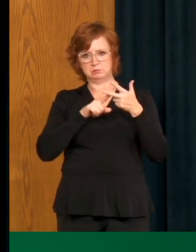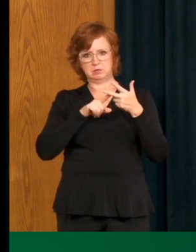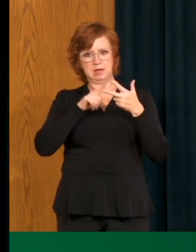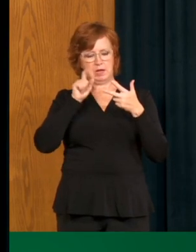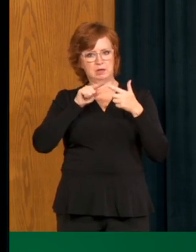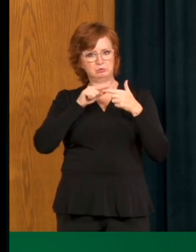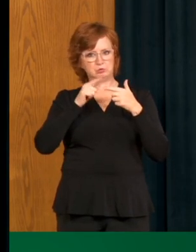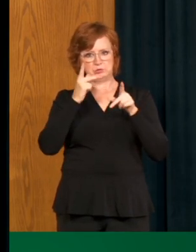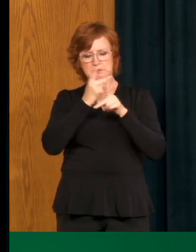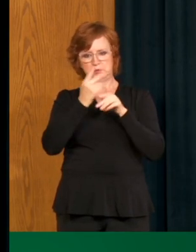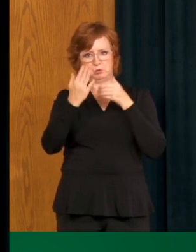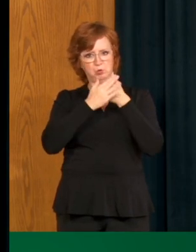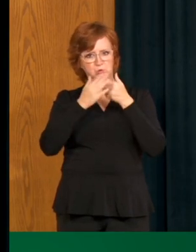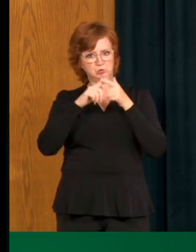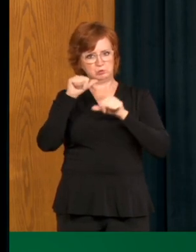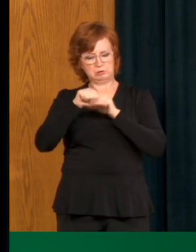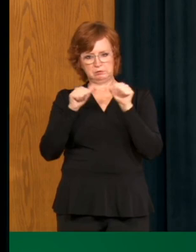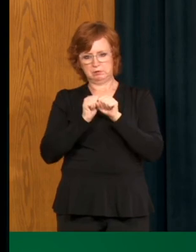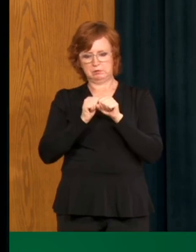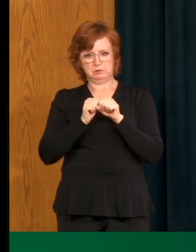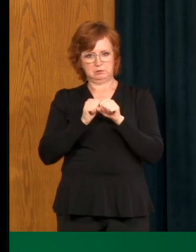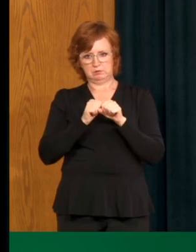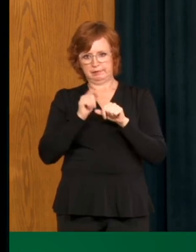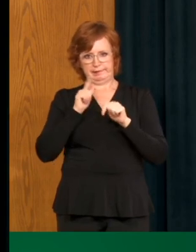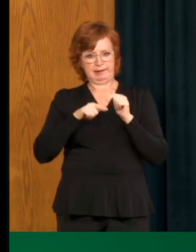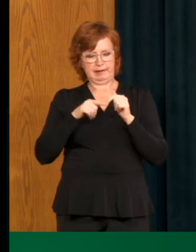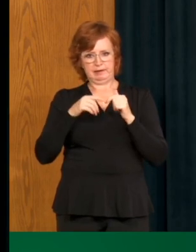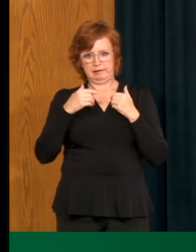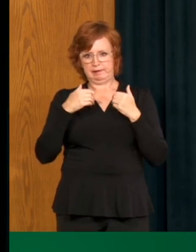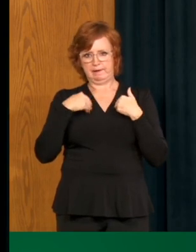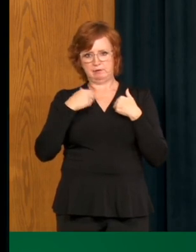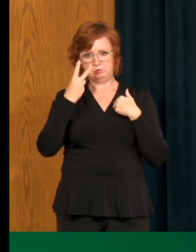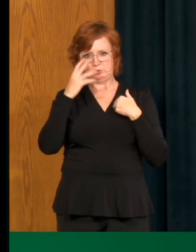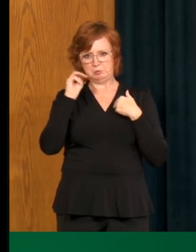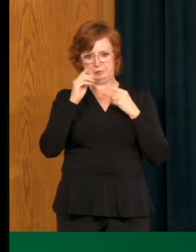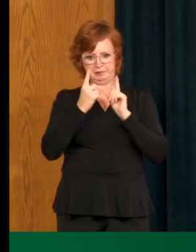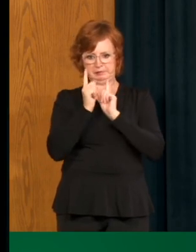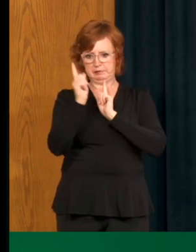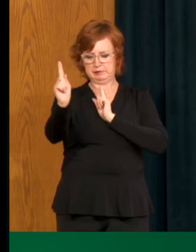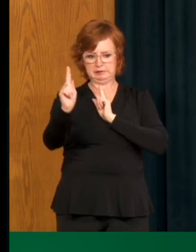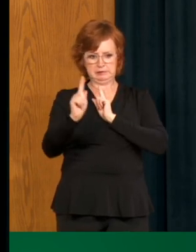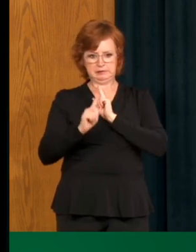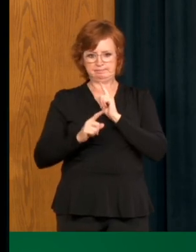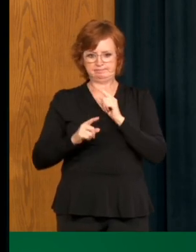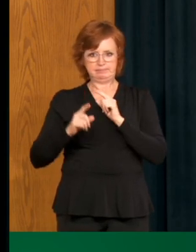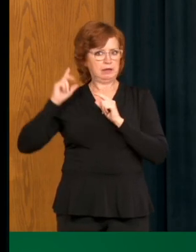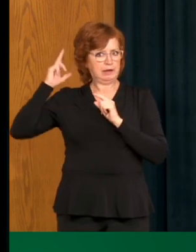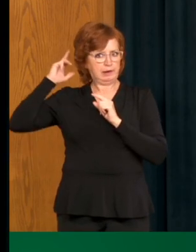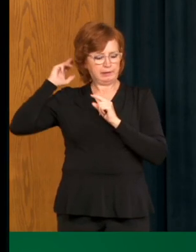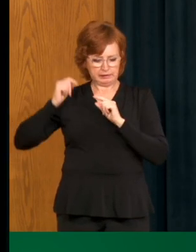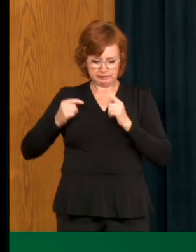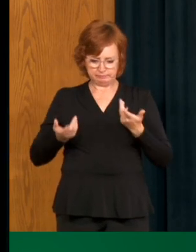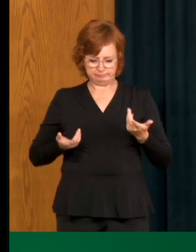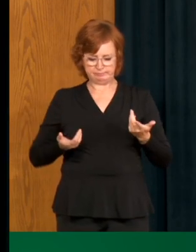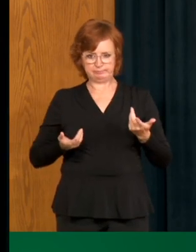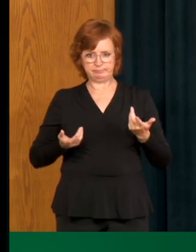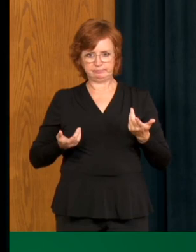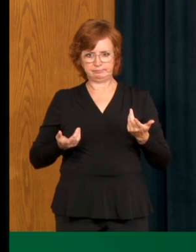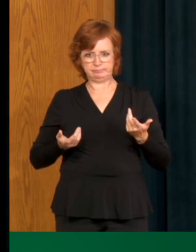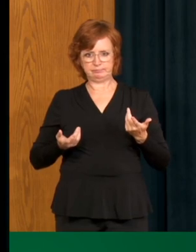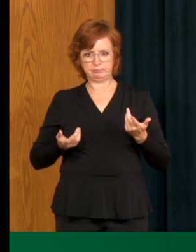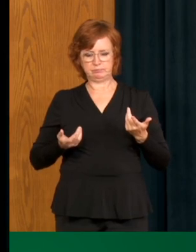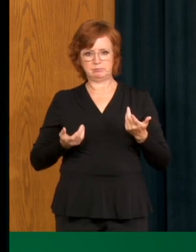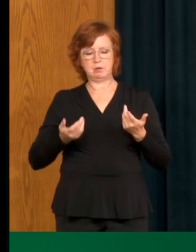would begin and already has, uh, been mandated in those environments and it may expand, um, by, uh, by the sector,